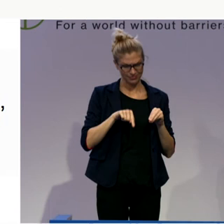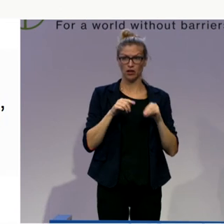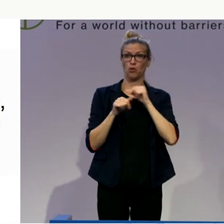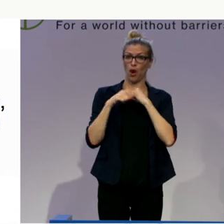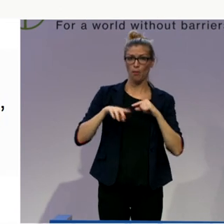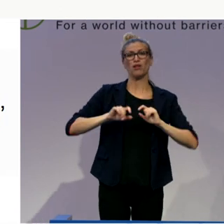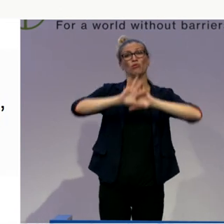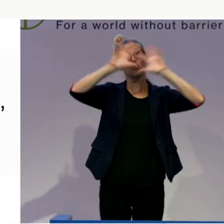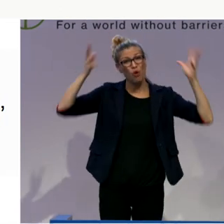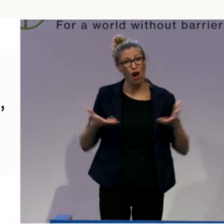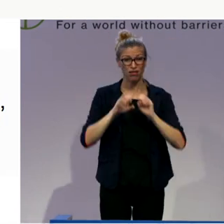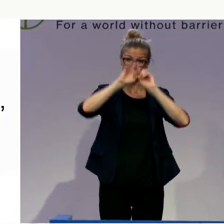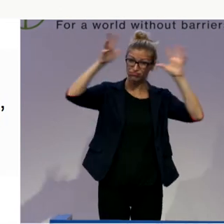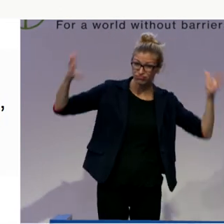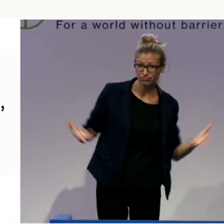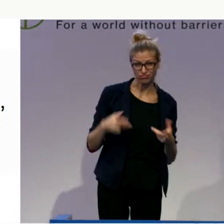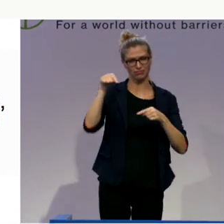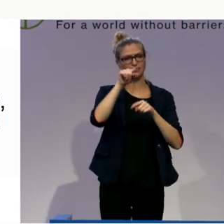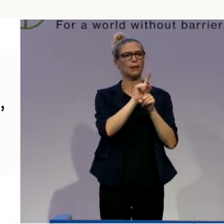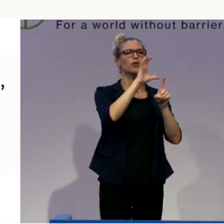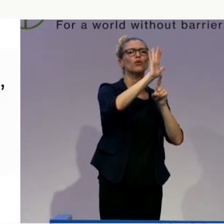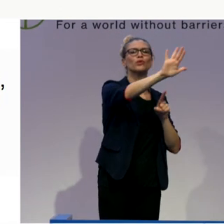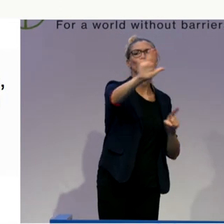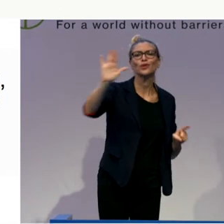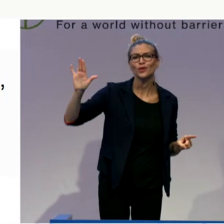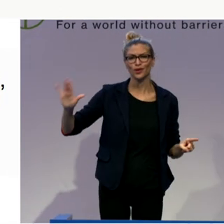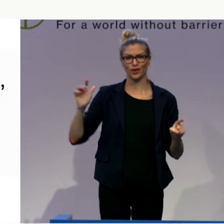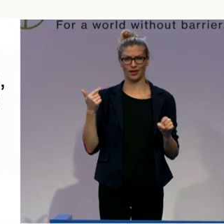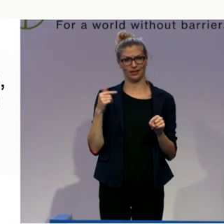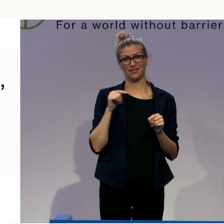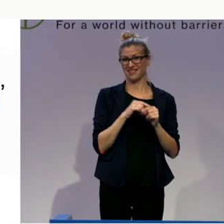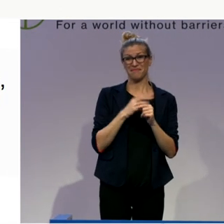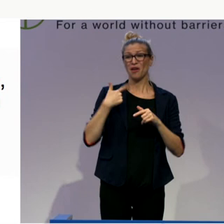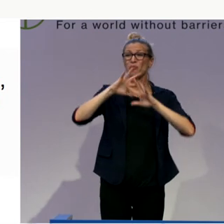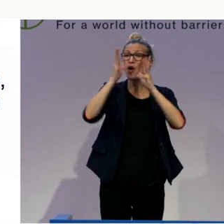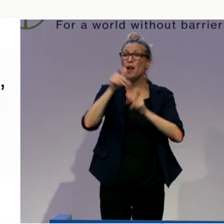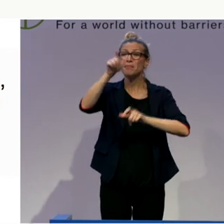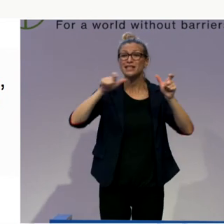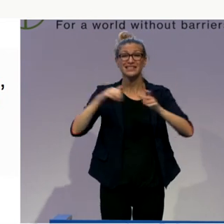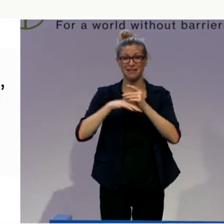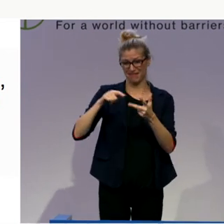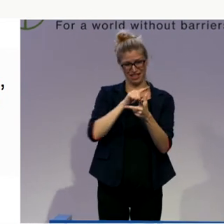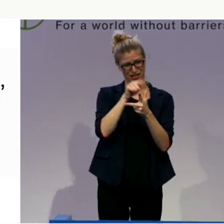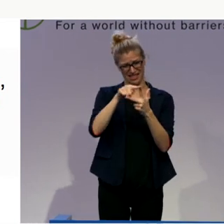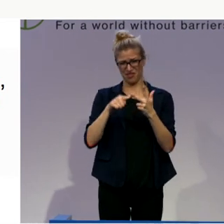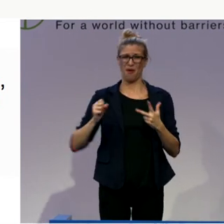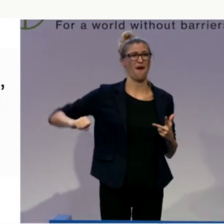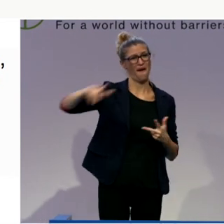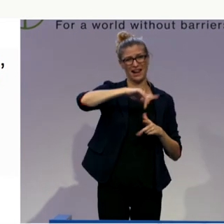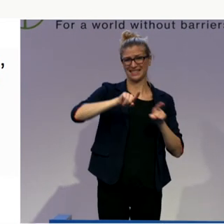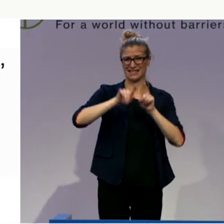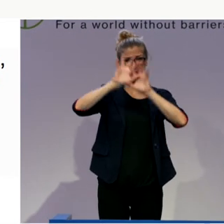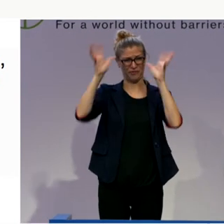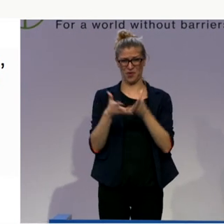and you find in all these countries these three basic needs. And it is independent of your political arrangements in your country.